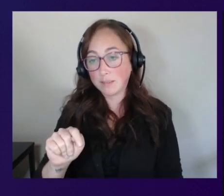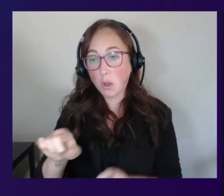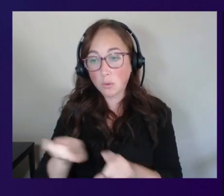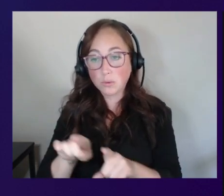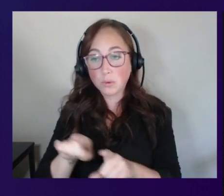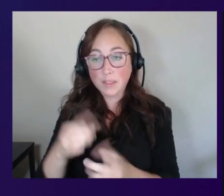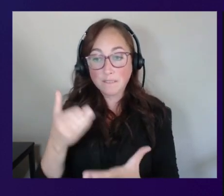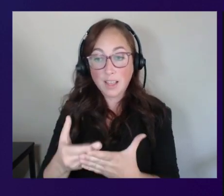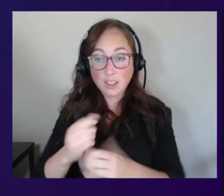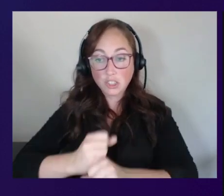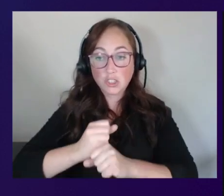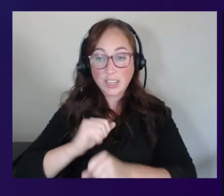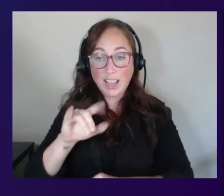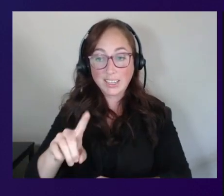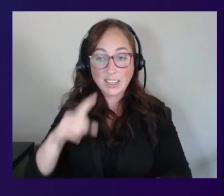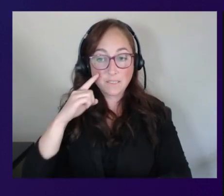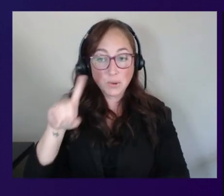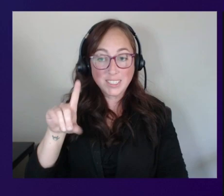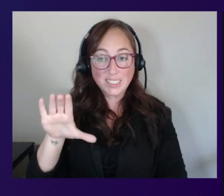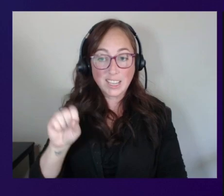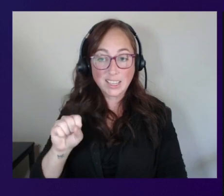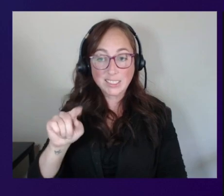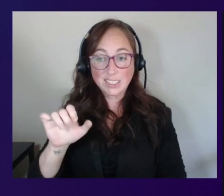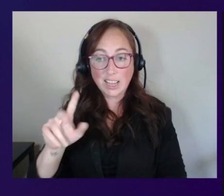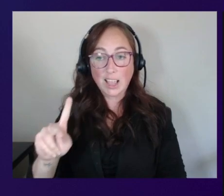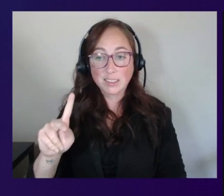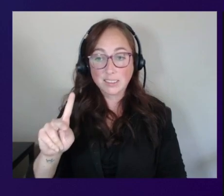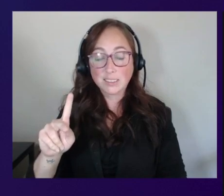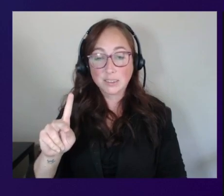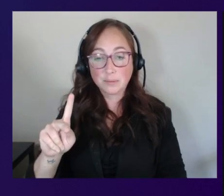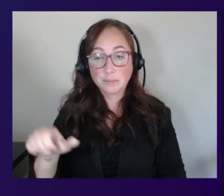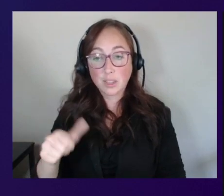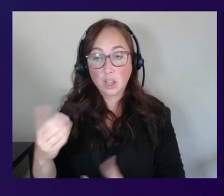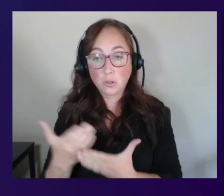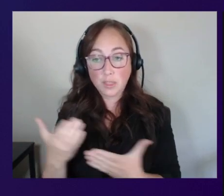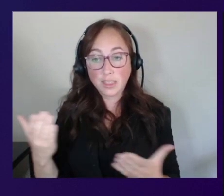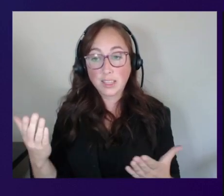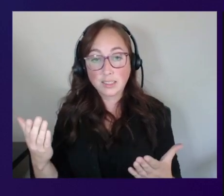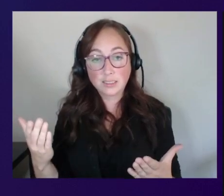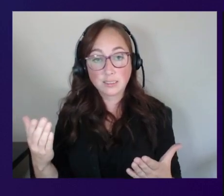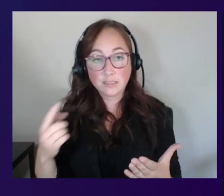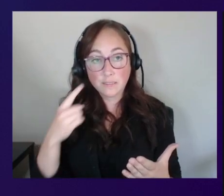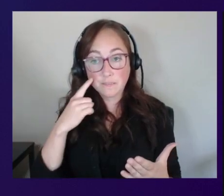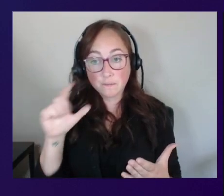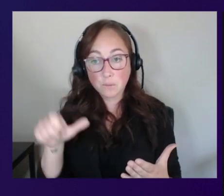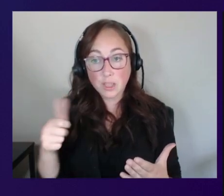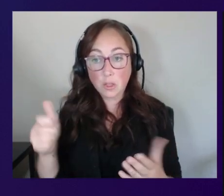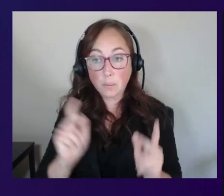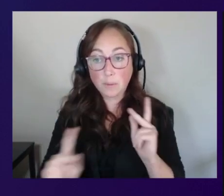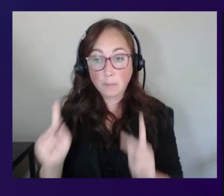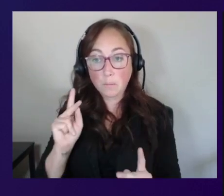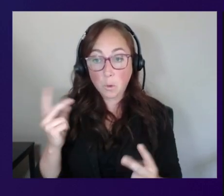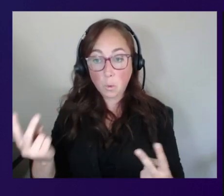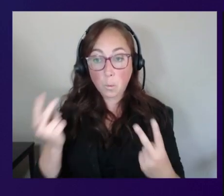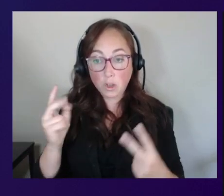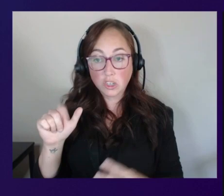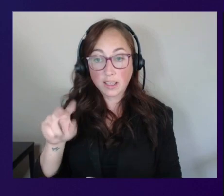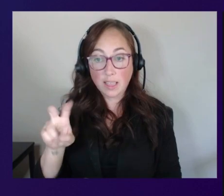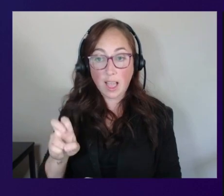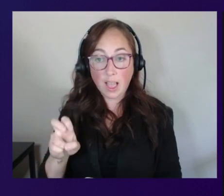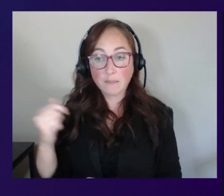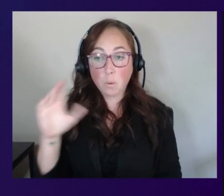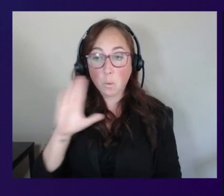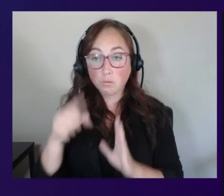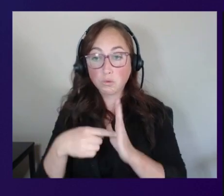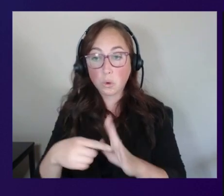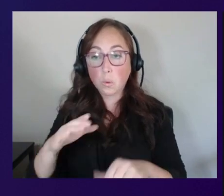for the ecs task and for the friends for all of our friends watching live we're talking about amazon workspaces but we've mentioned